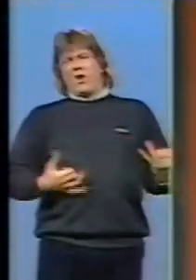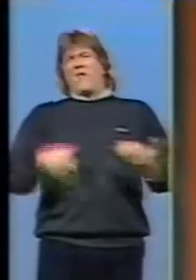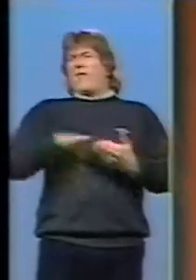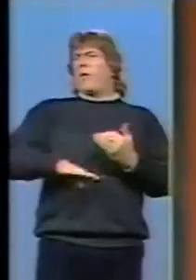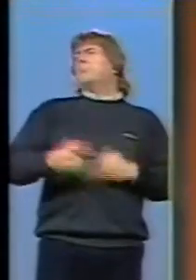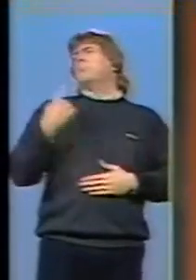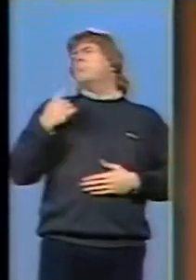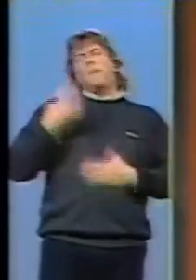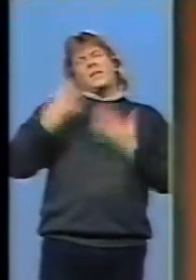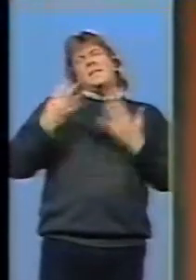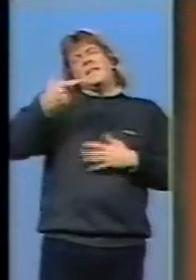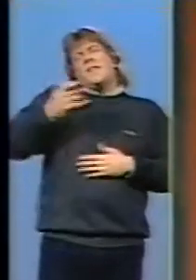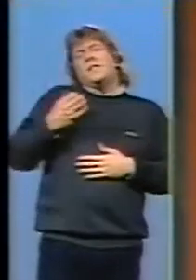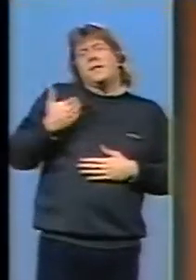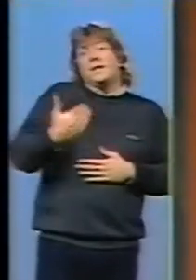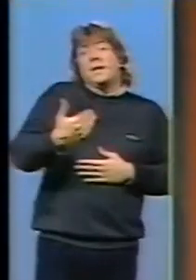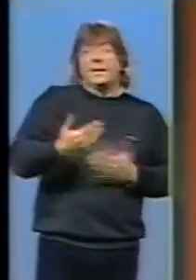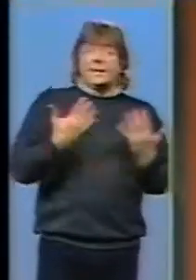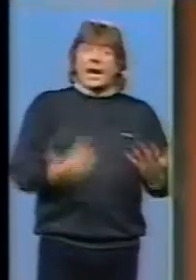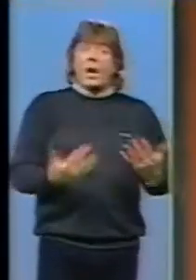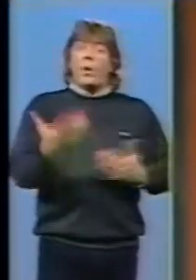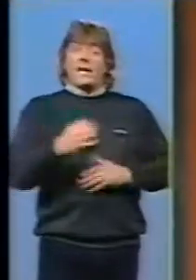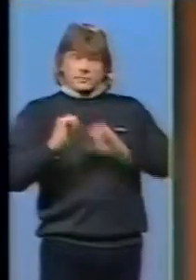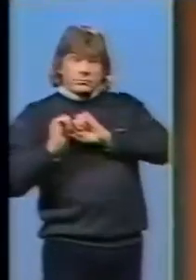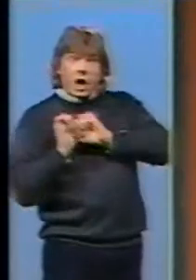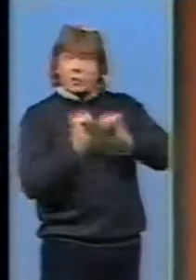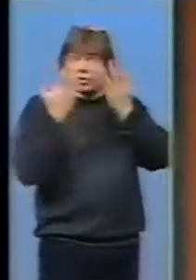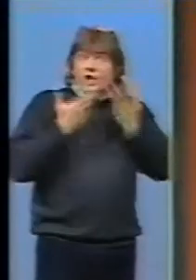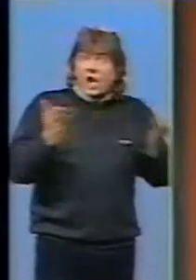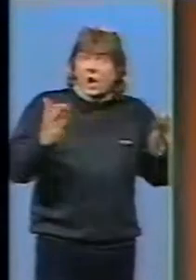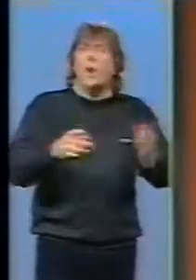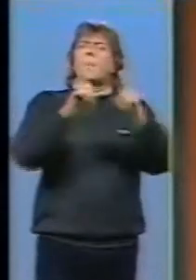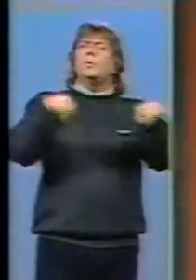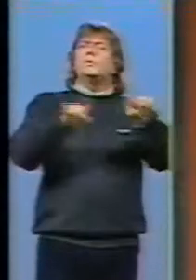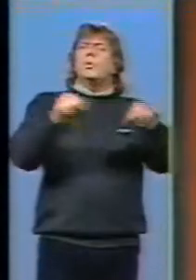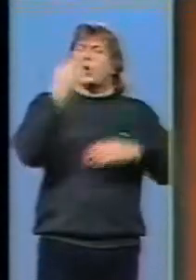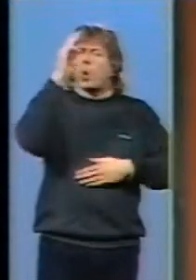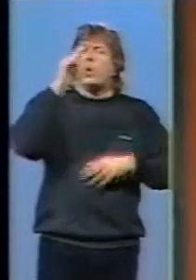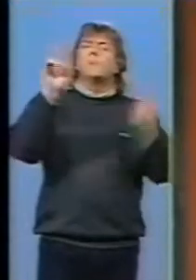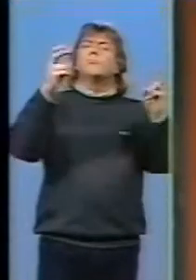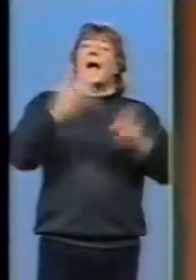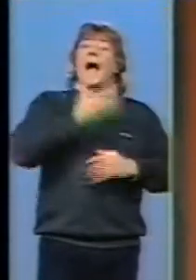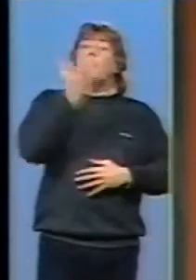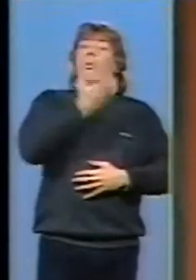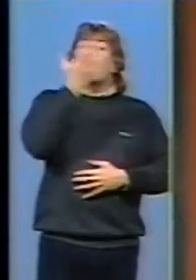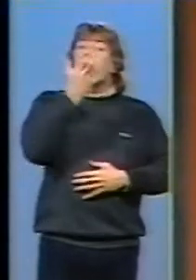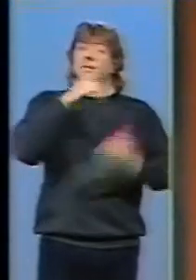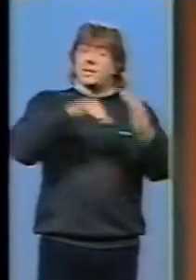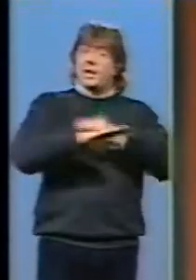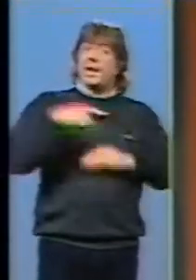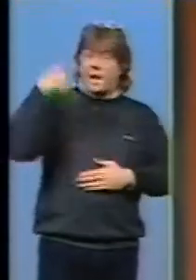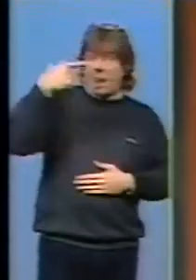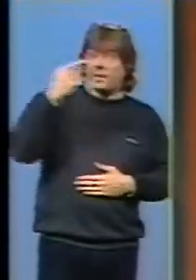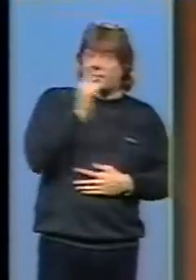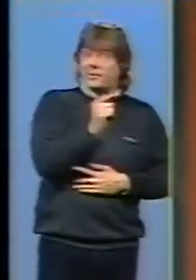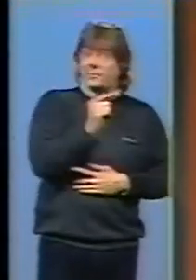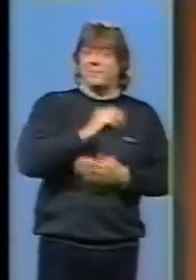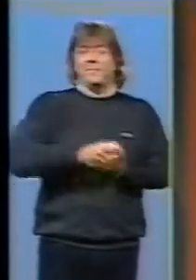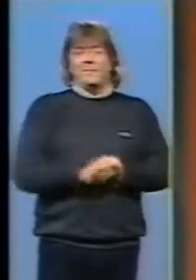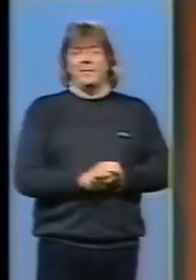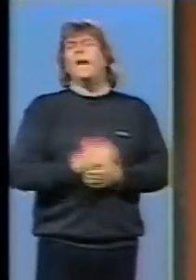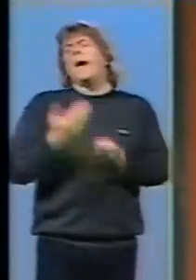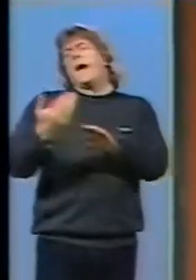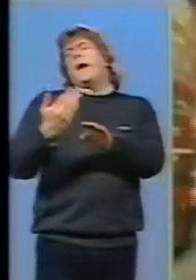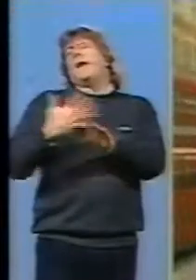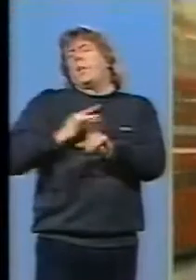at the moment he's appearing in his own musical Apples at the Royal Court Theatre in London earlier this week